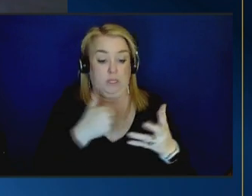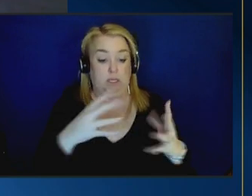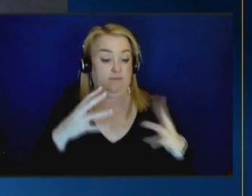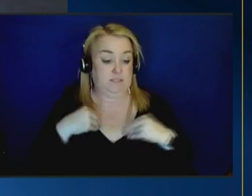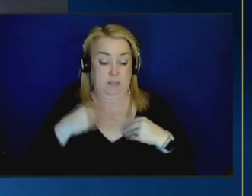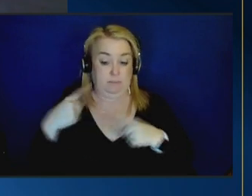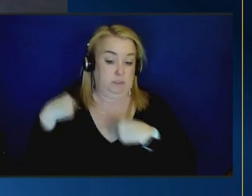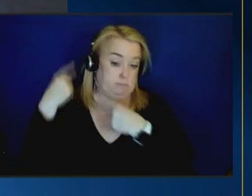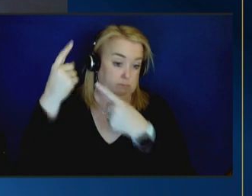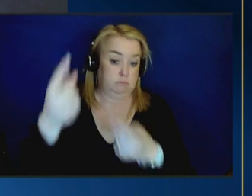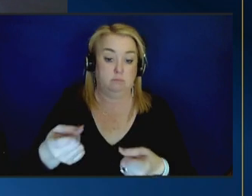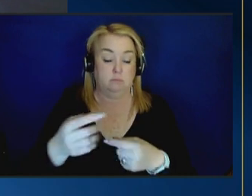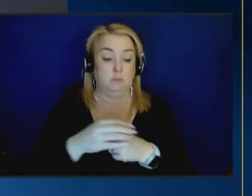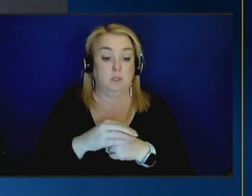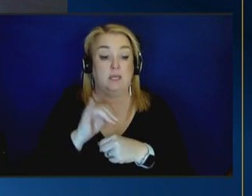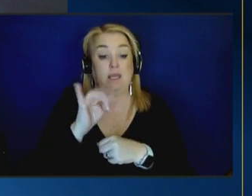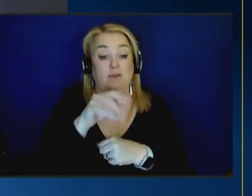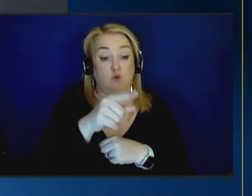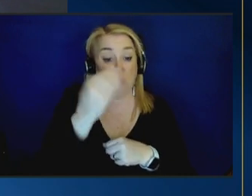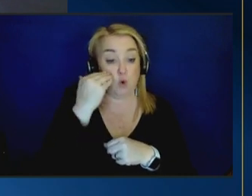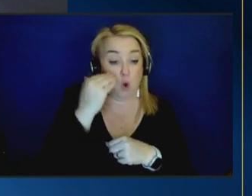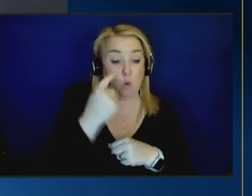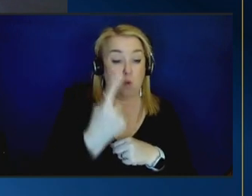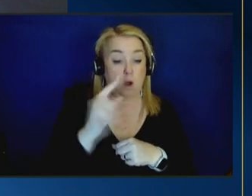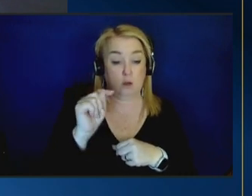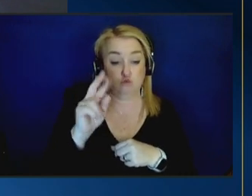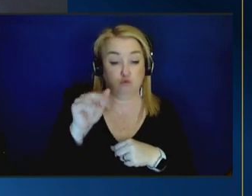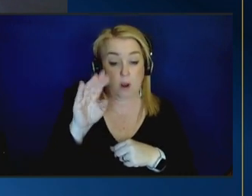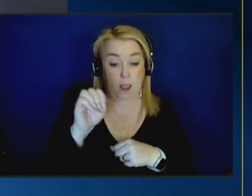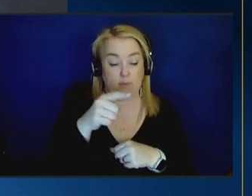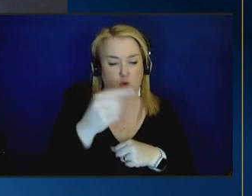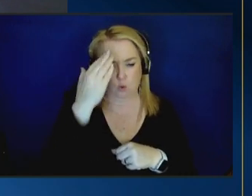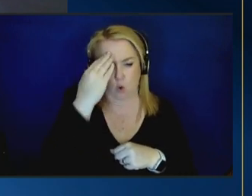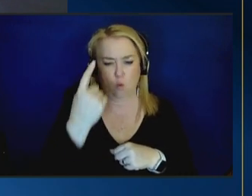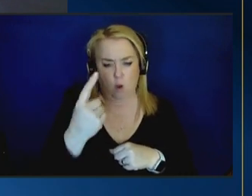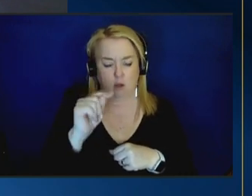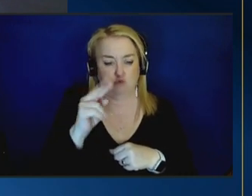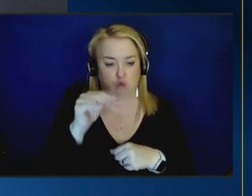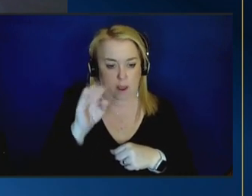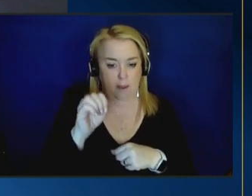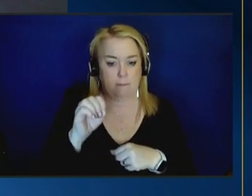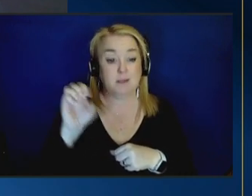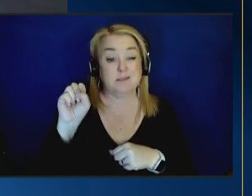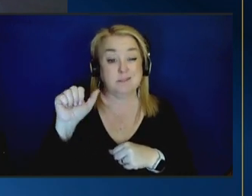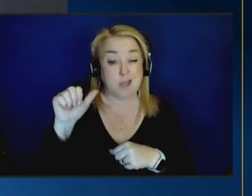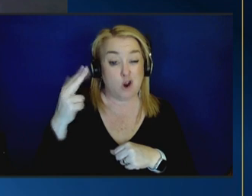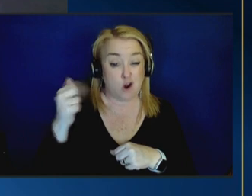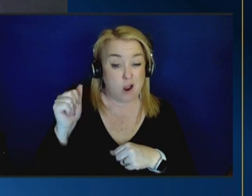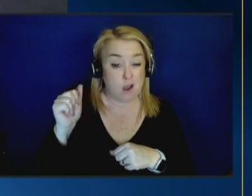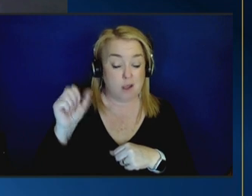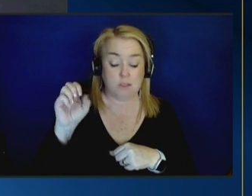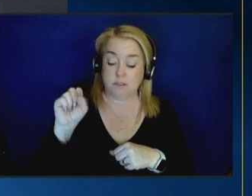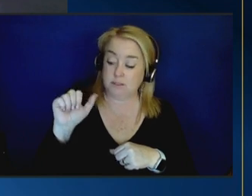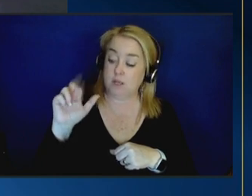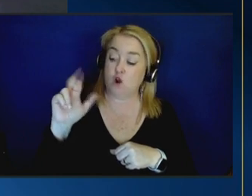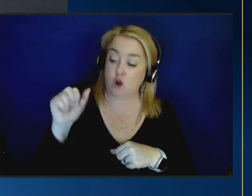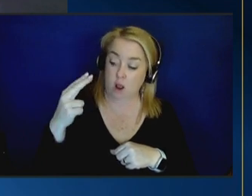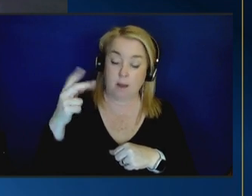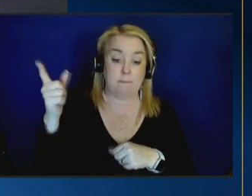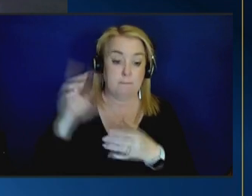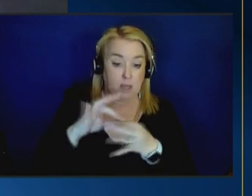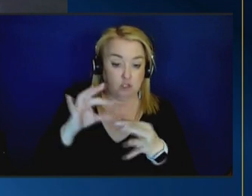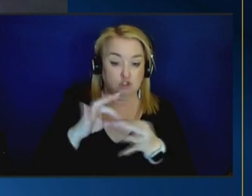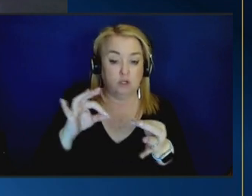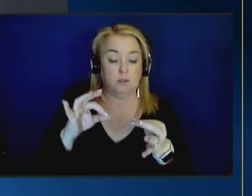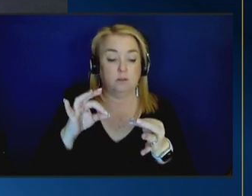if you know one tribe you know one tribe right sarah mentioned allowing the tribes the flexibility to